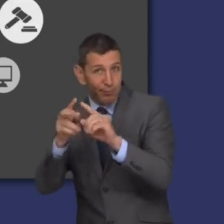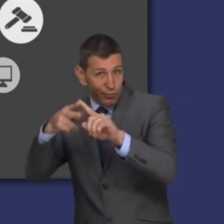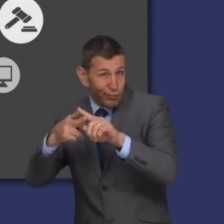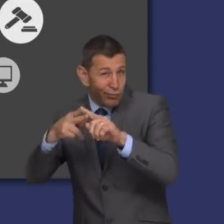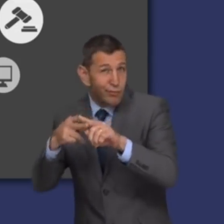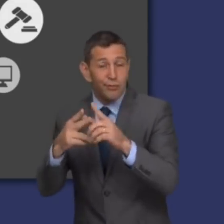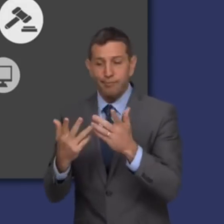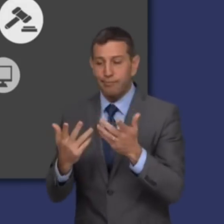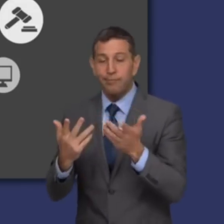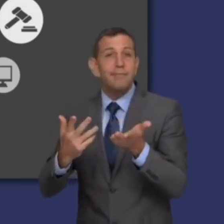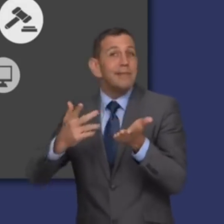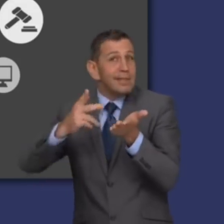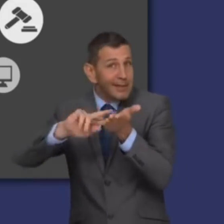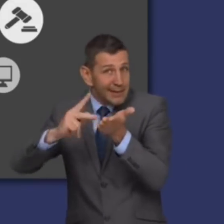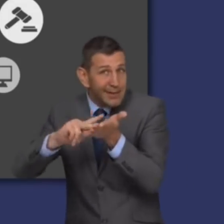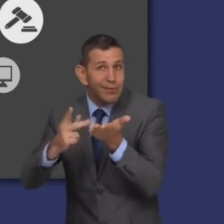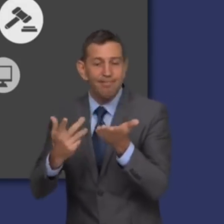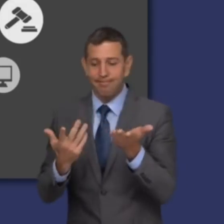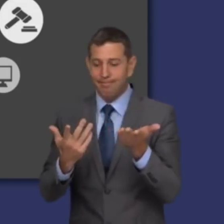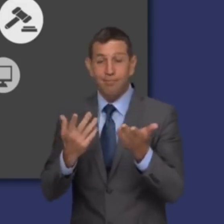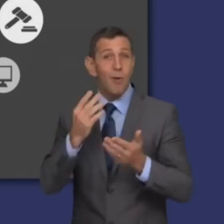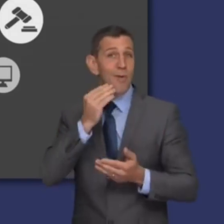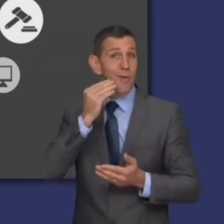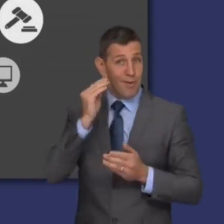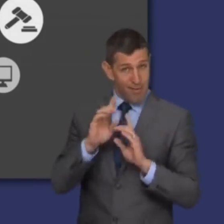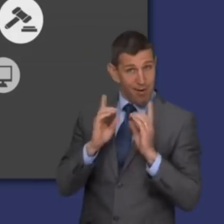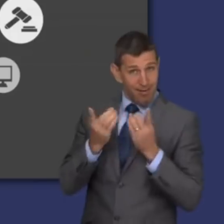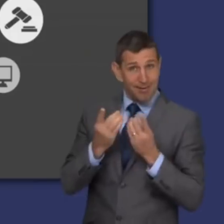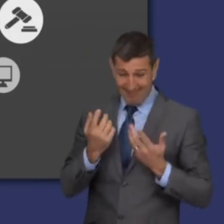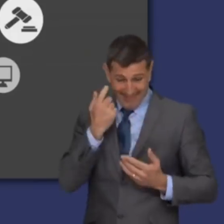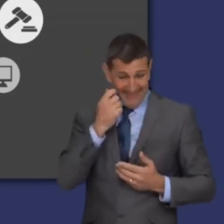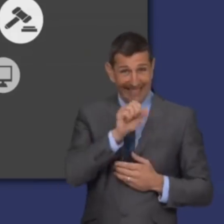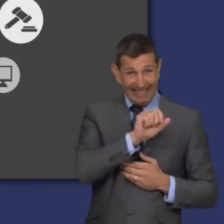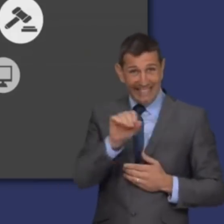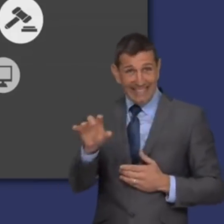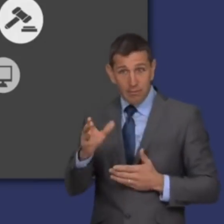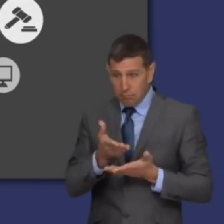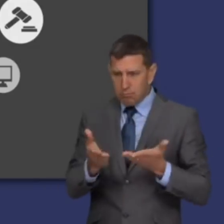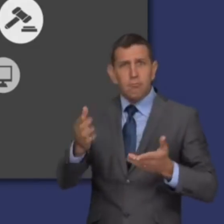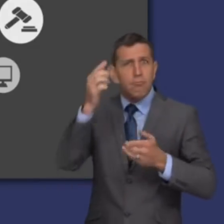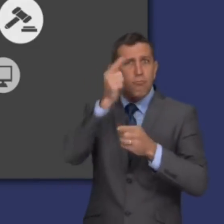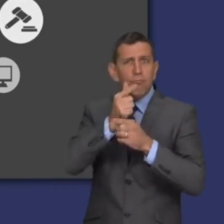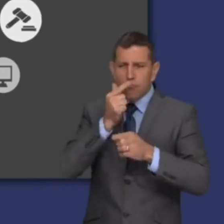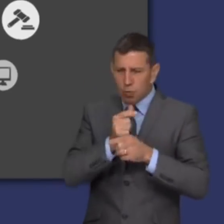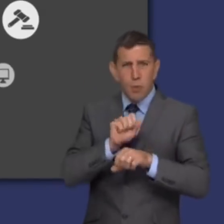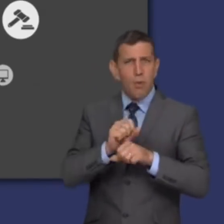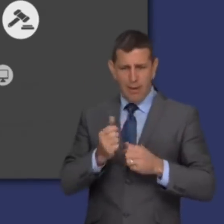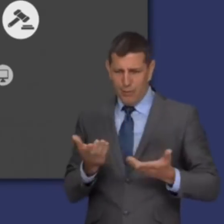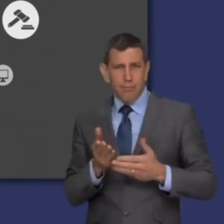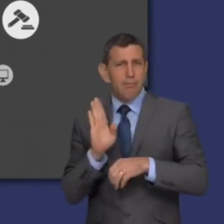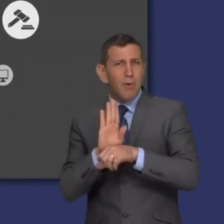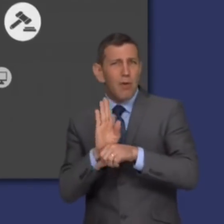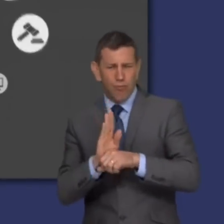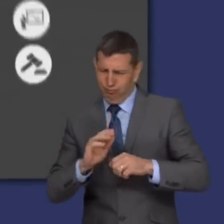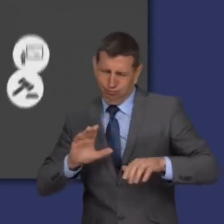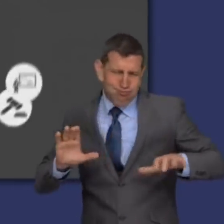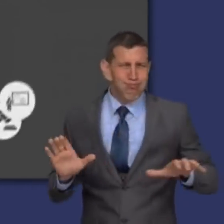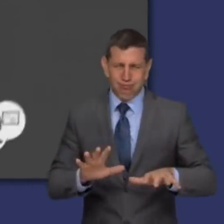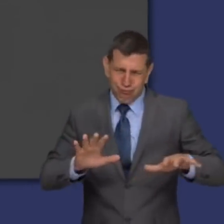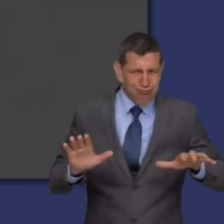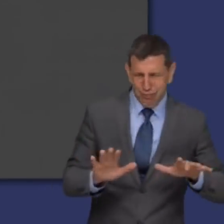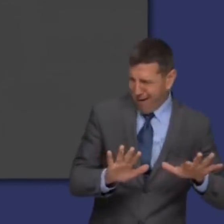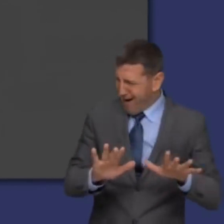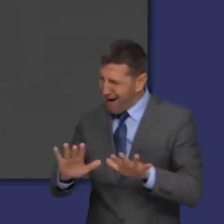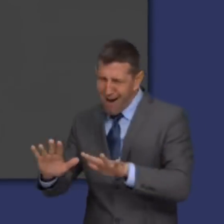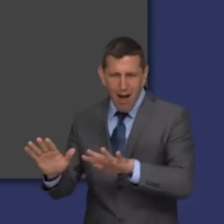and home departments, which care for the welfare of the many volunteers working in Bethel. So any simplifications